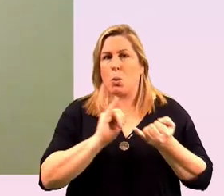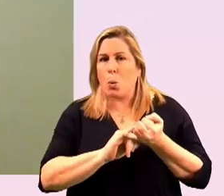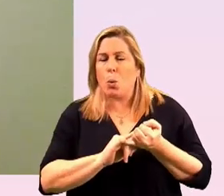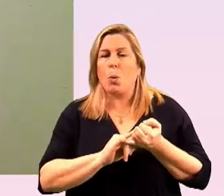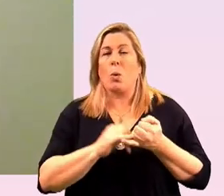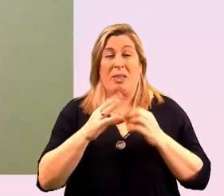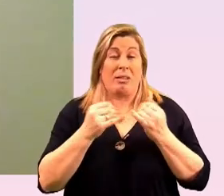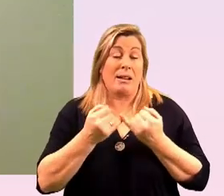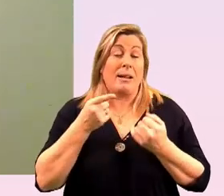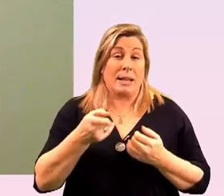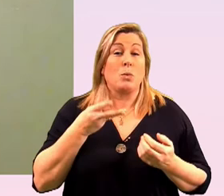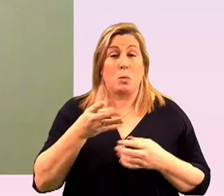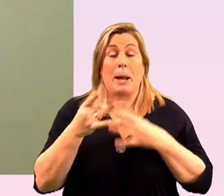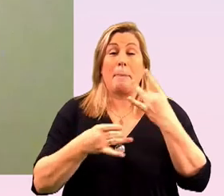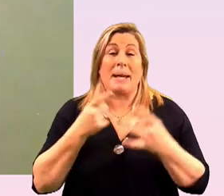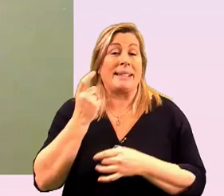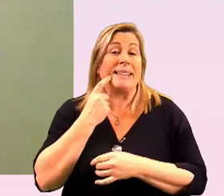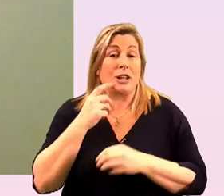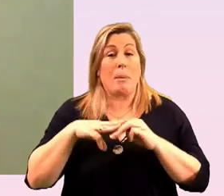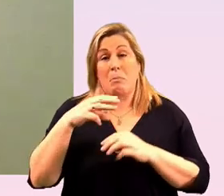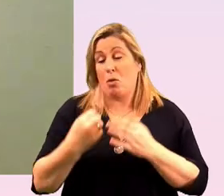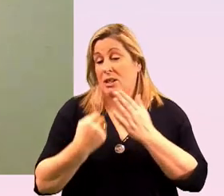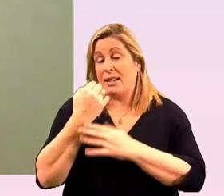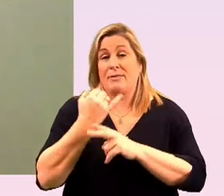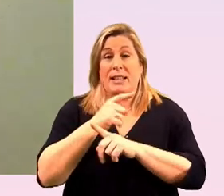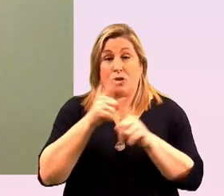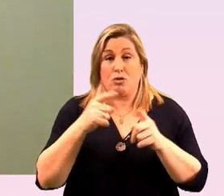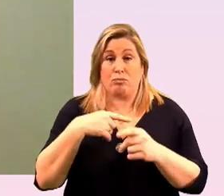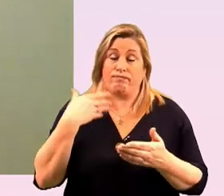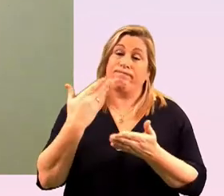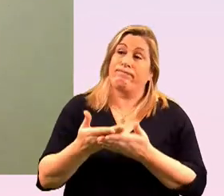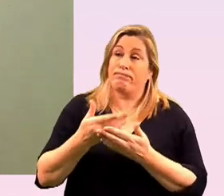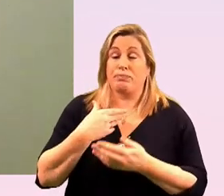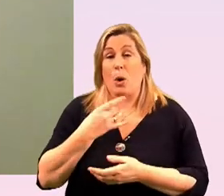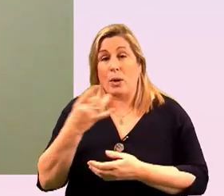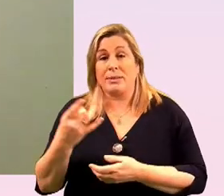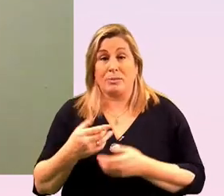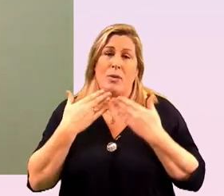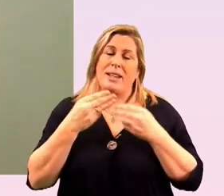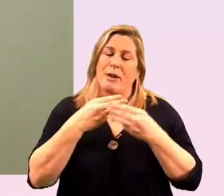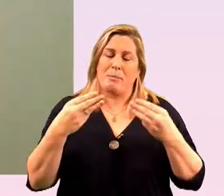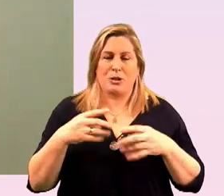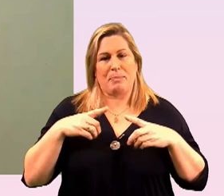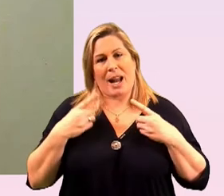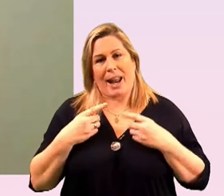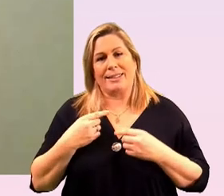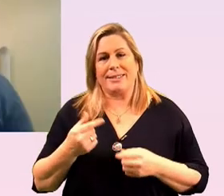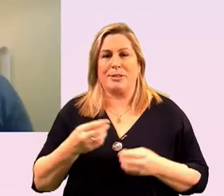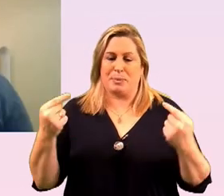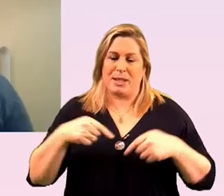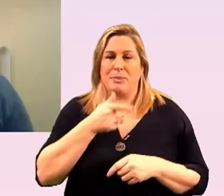things like that will make it easier and more successful in your pitches so thanks very much for having me delighted to have an opportunity to speak to you